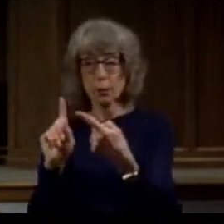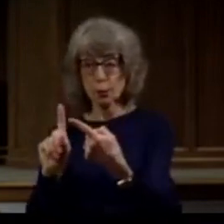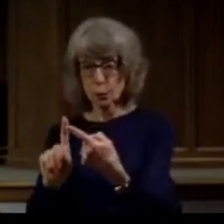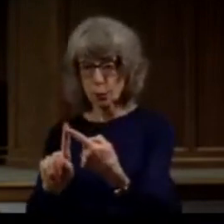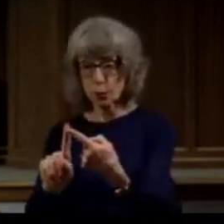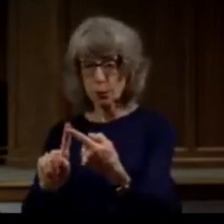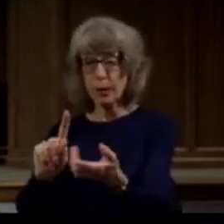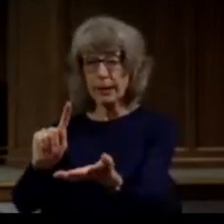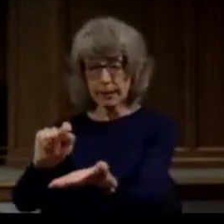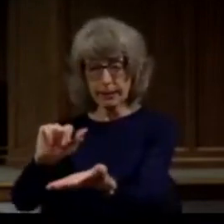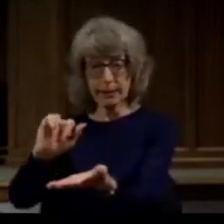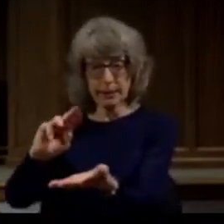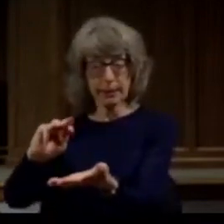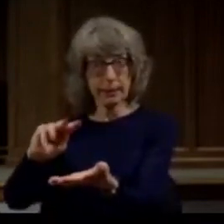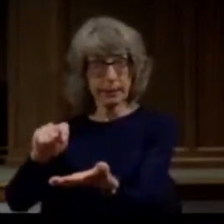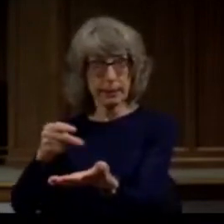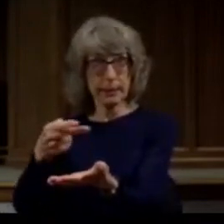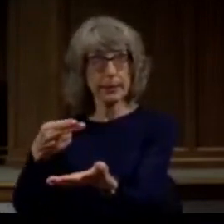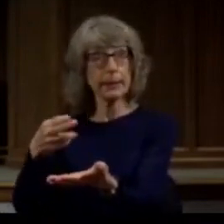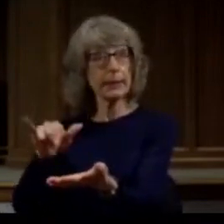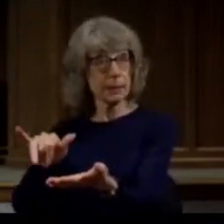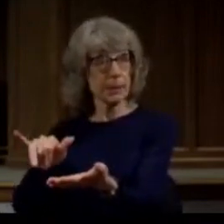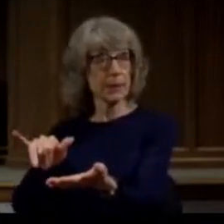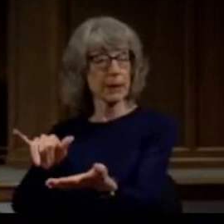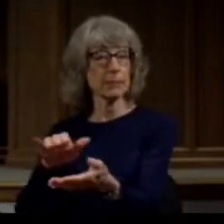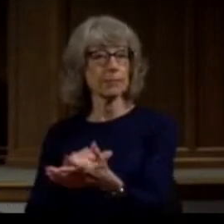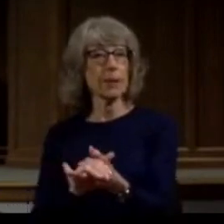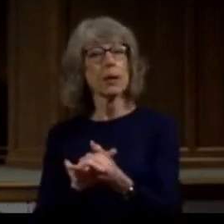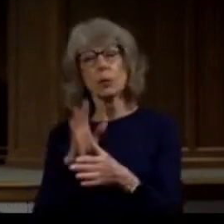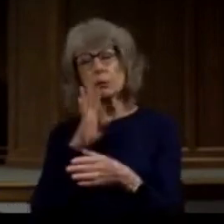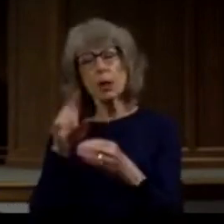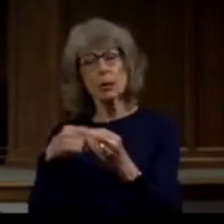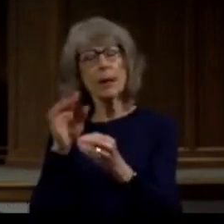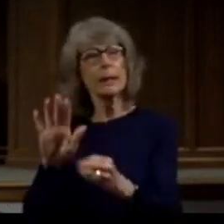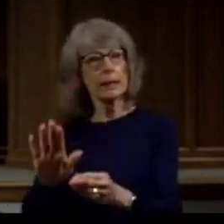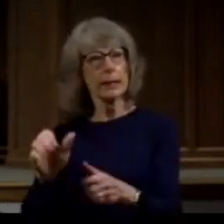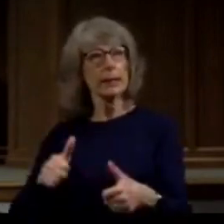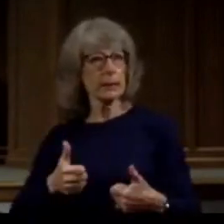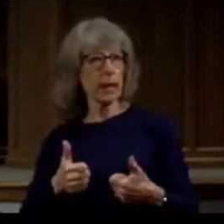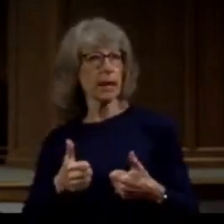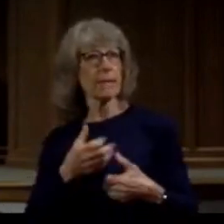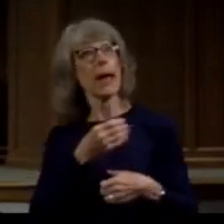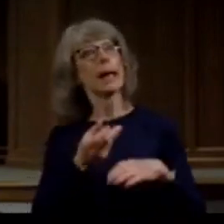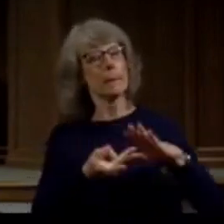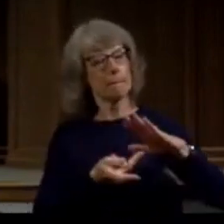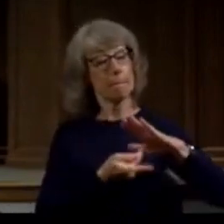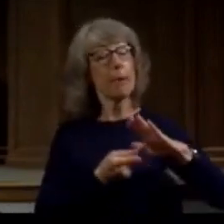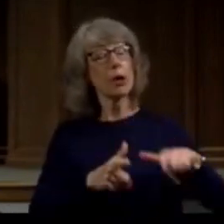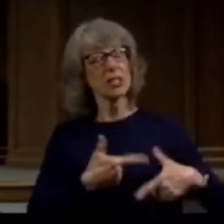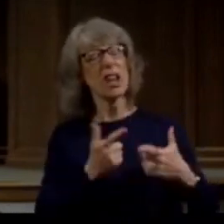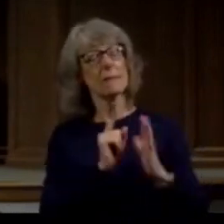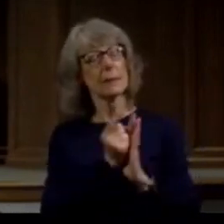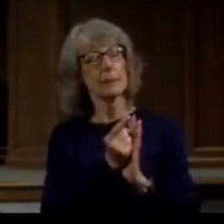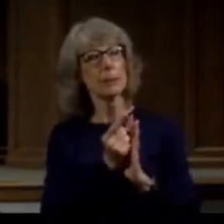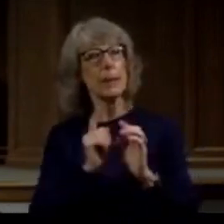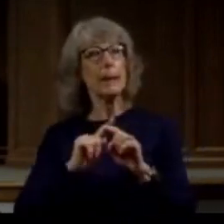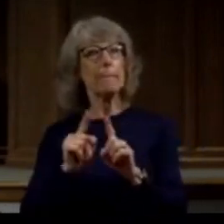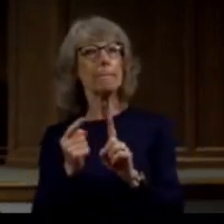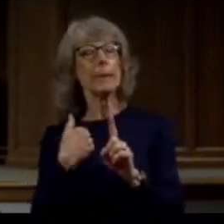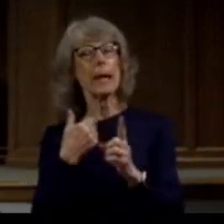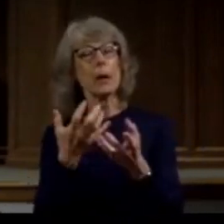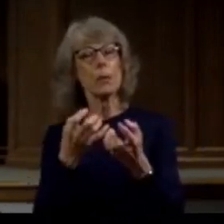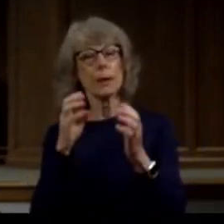We're going to get into his life in just a moment, and we're going to get into the author of 1 Timothy's life in just a moment, but I want to look